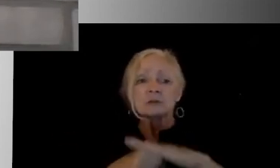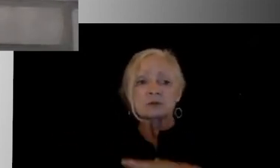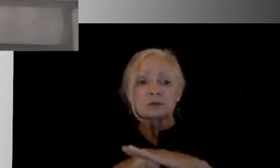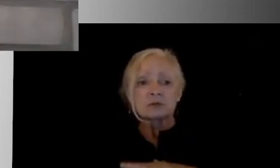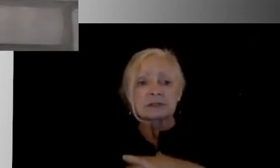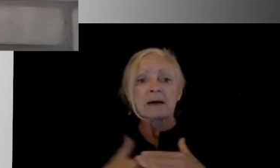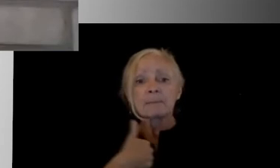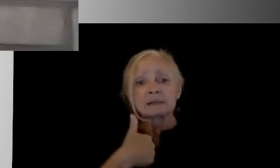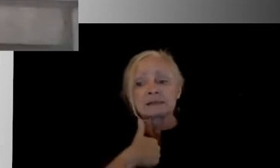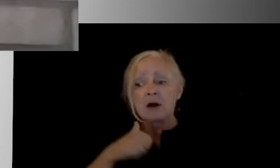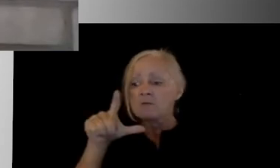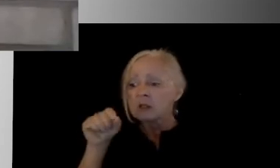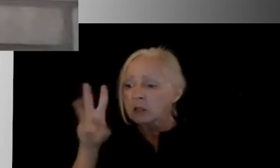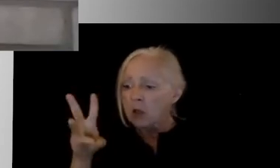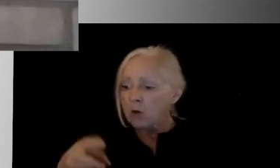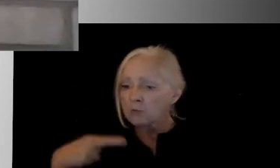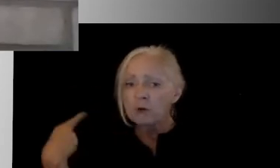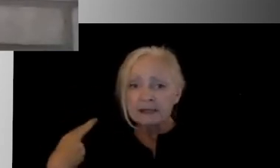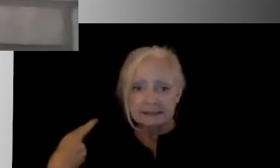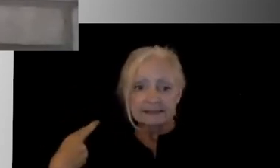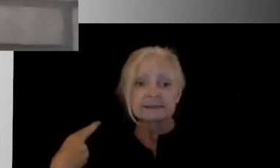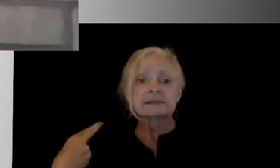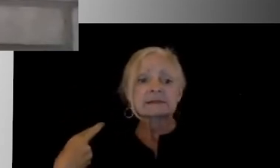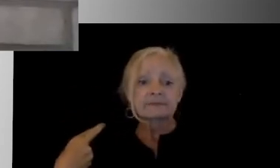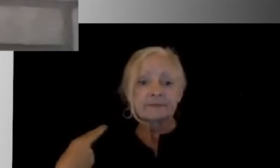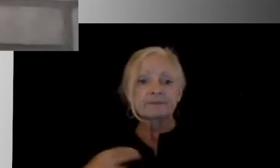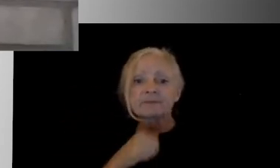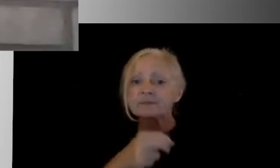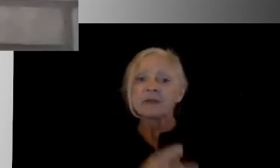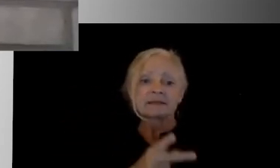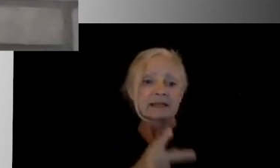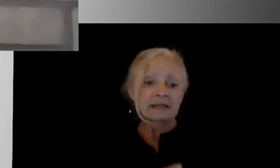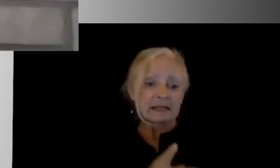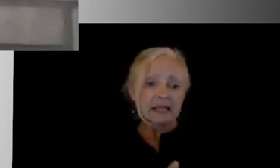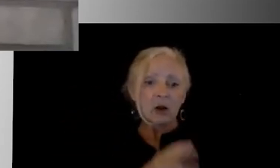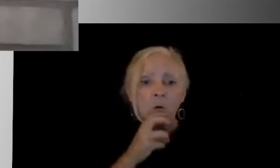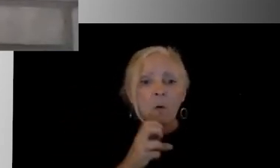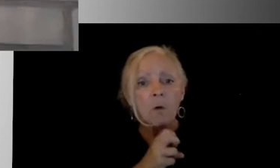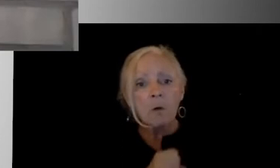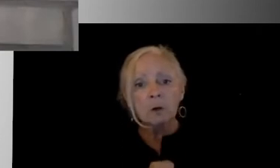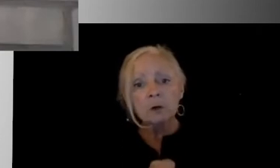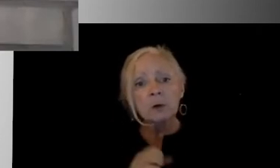individual. I'm not caring for elderly parents. I'm not concerned about who I'm going to spread the virus to in my immediate family.